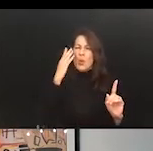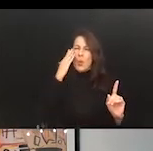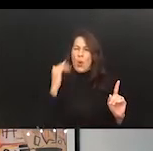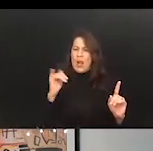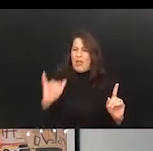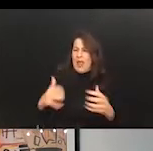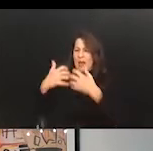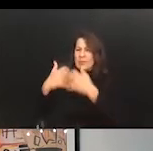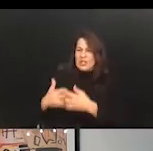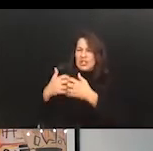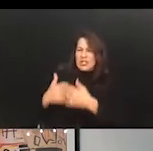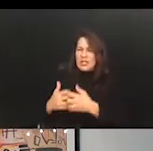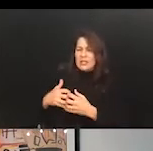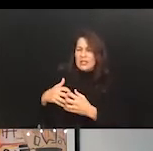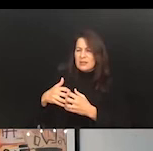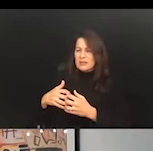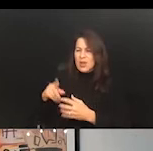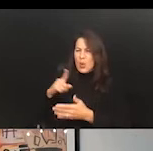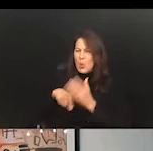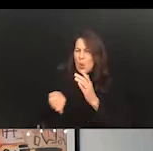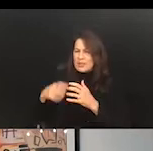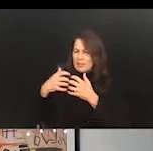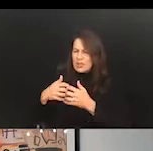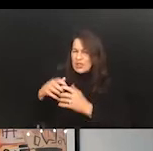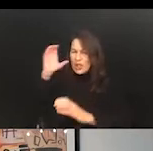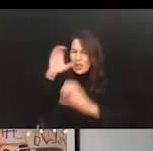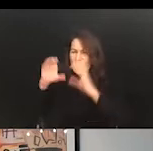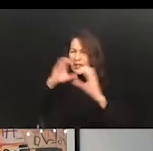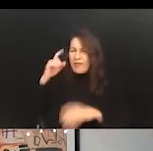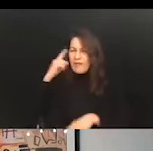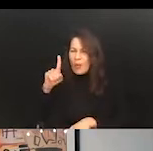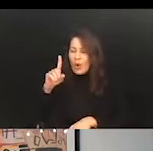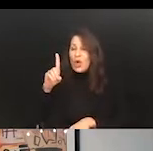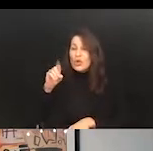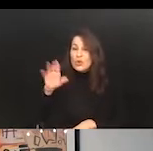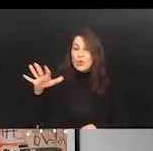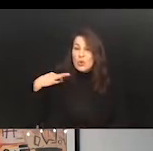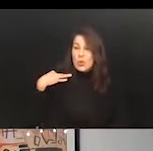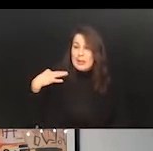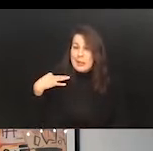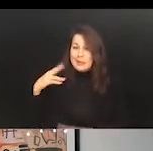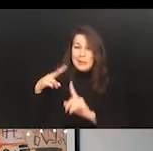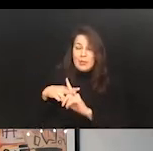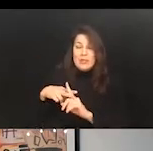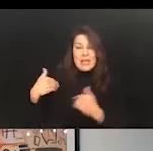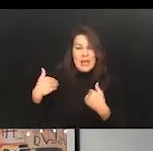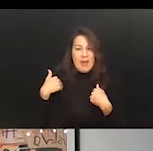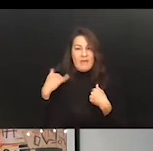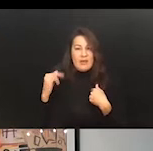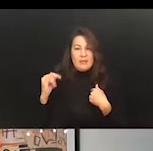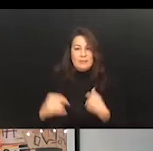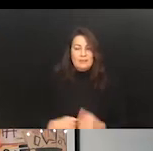is looking for and do your candidates have it is kind of where we're going to come down on a lot of these questions.